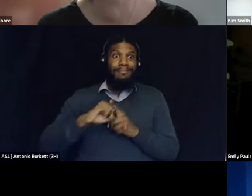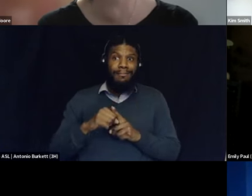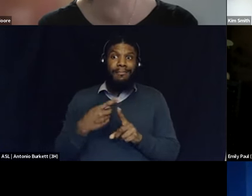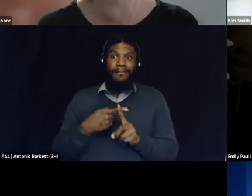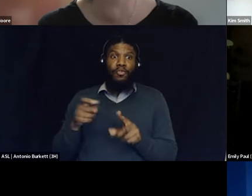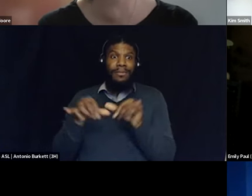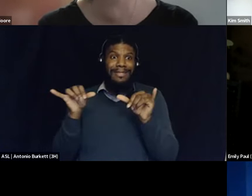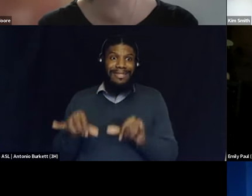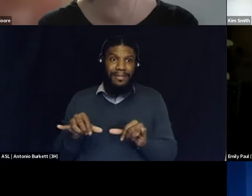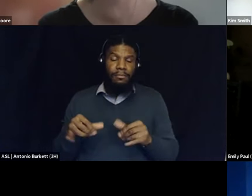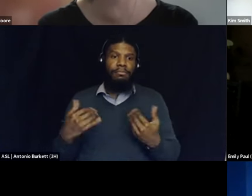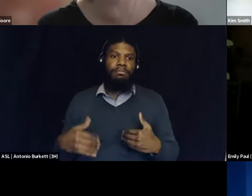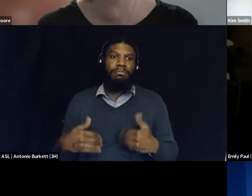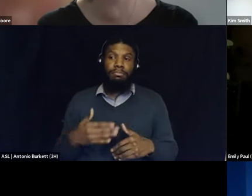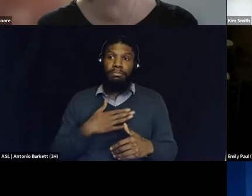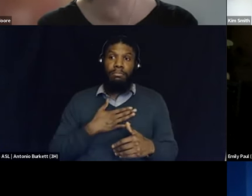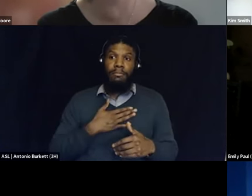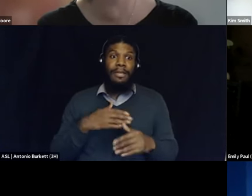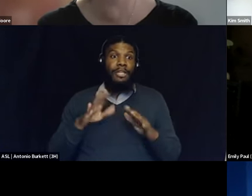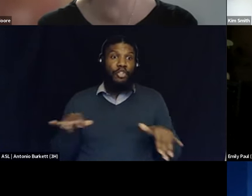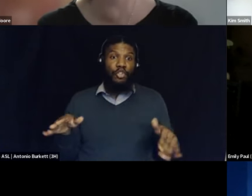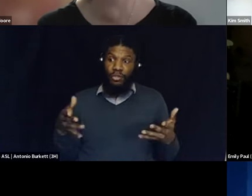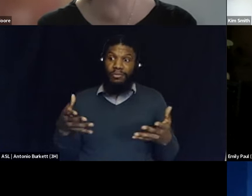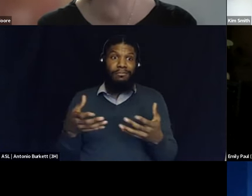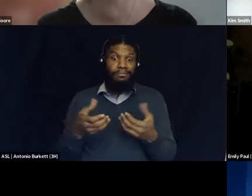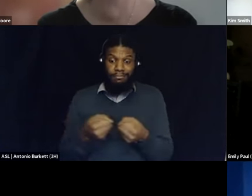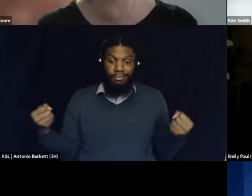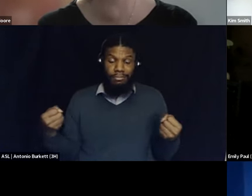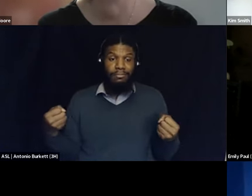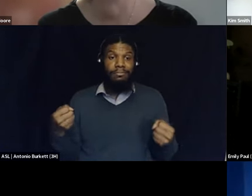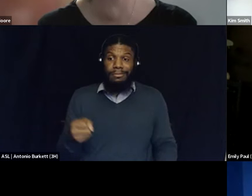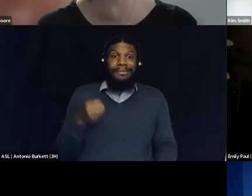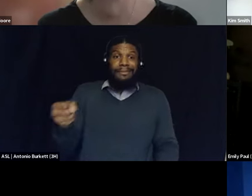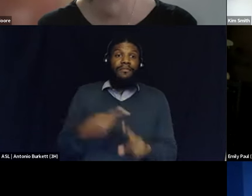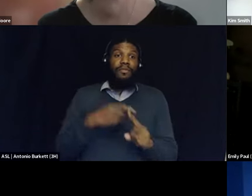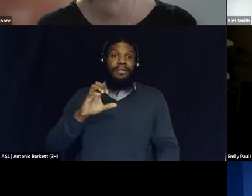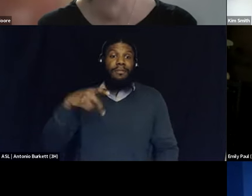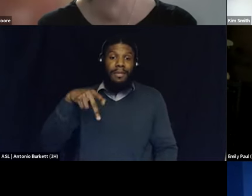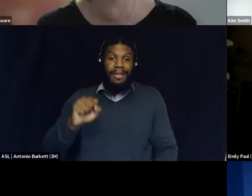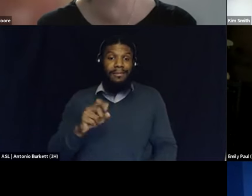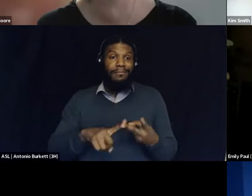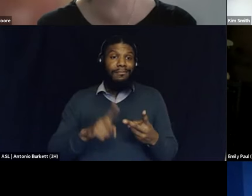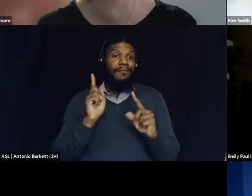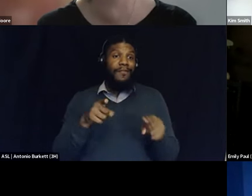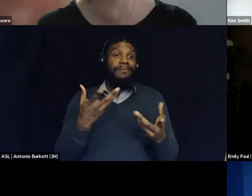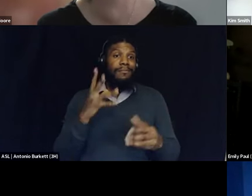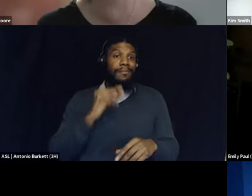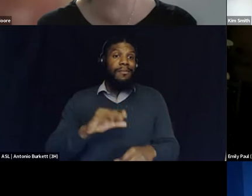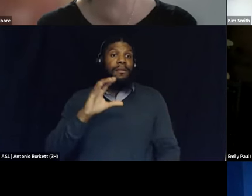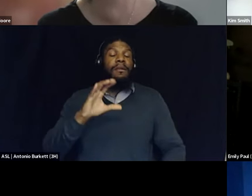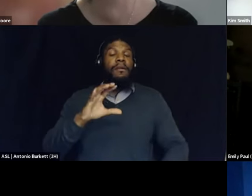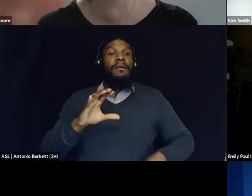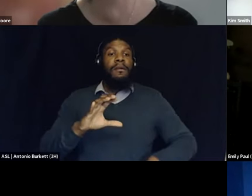um having had my children removed by cps haven't been in a drug treatment program haven't been incarcerated